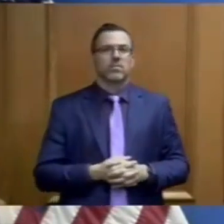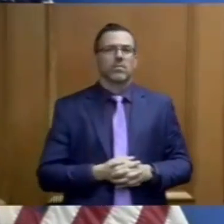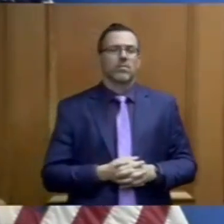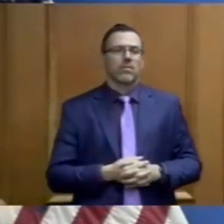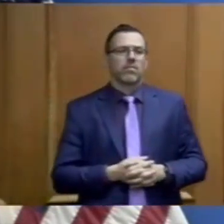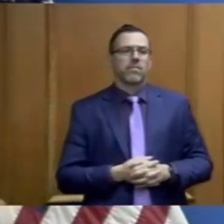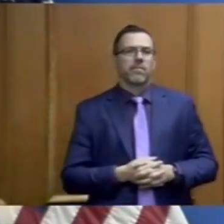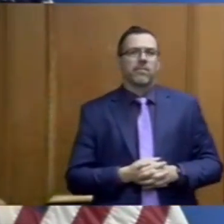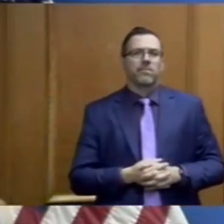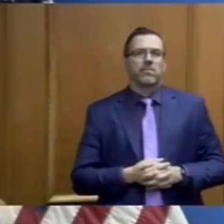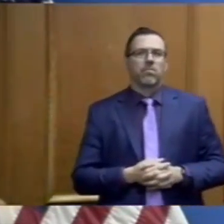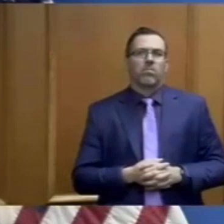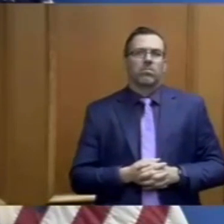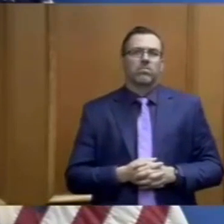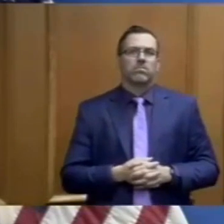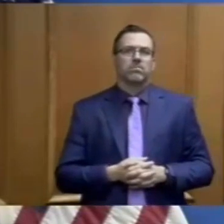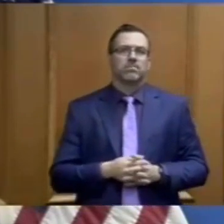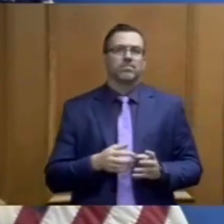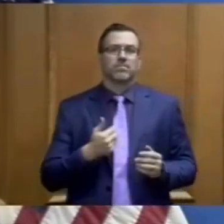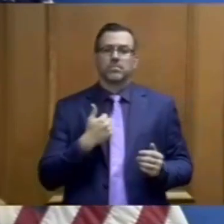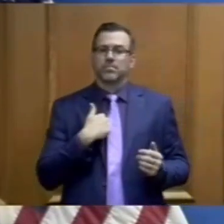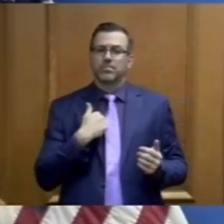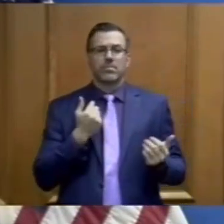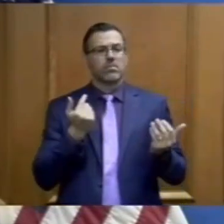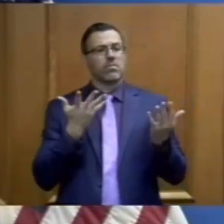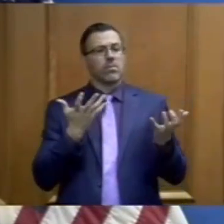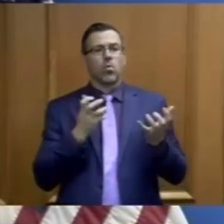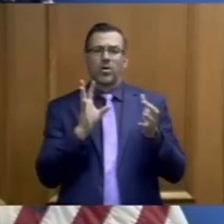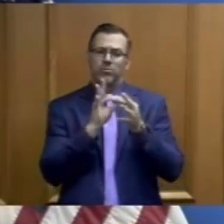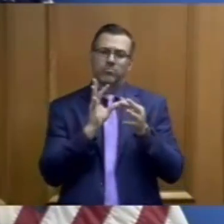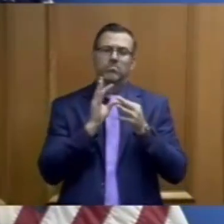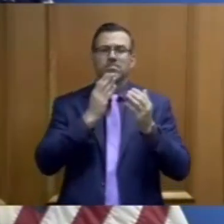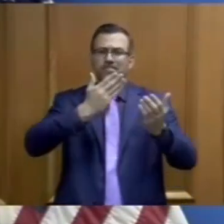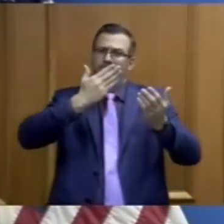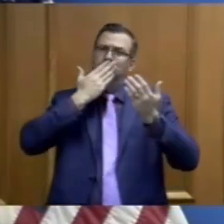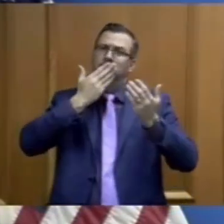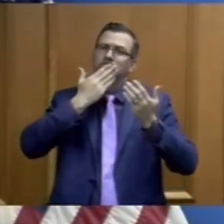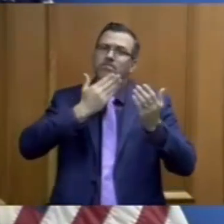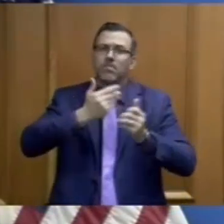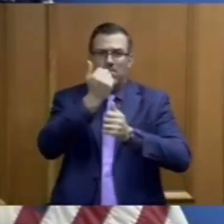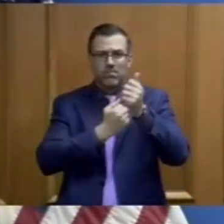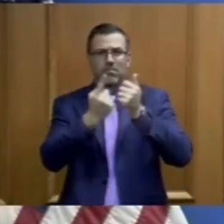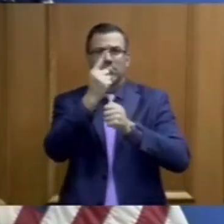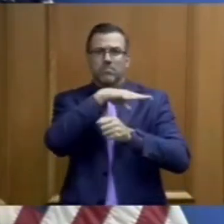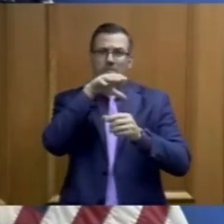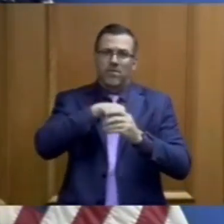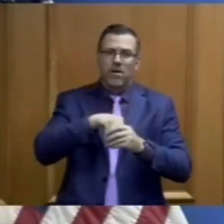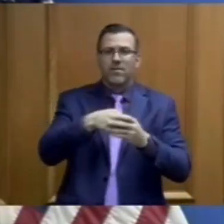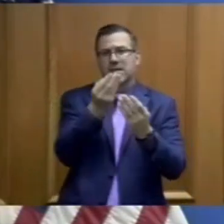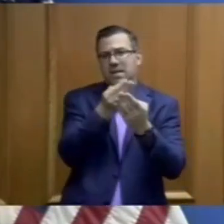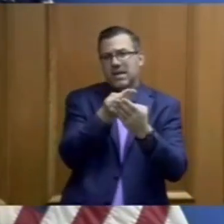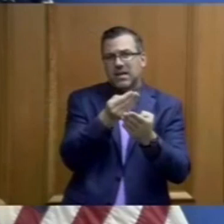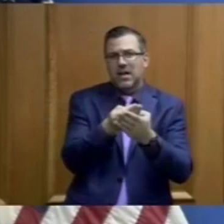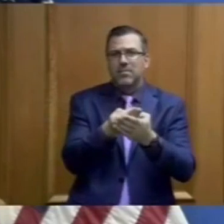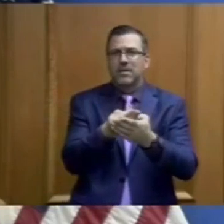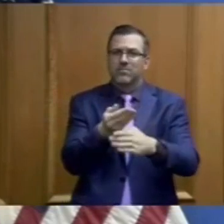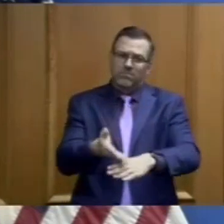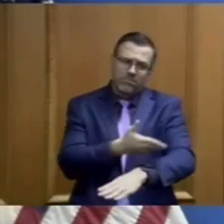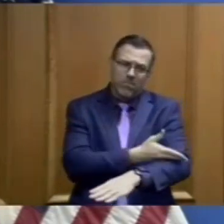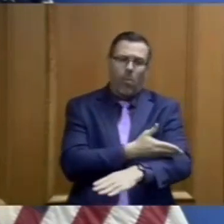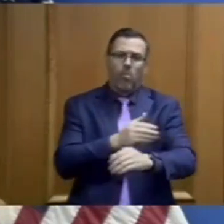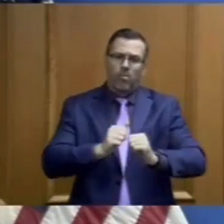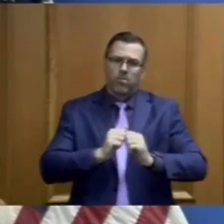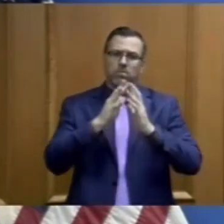to thank those who are a part of this economic recovery group. These industry leaders across the state. They